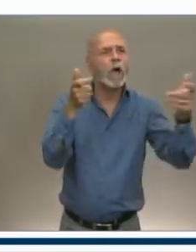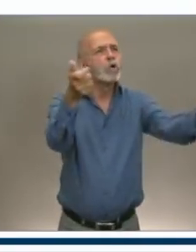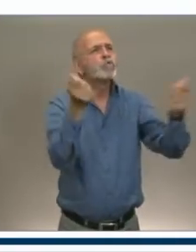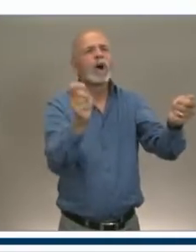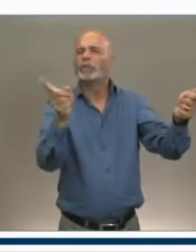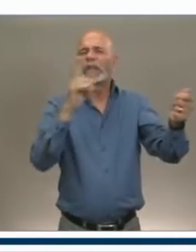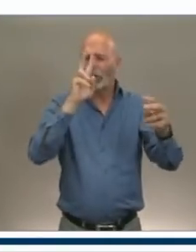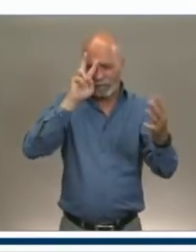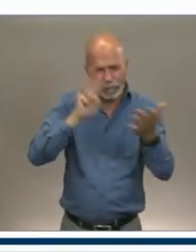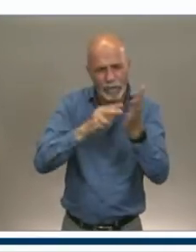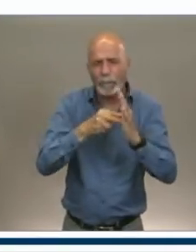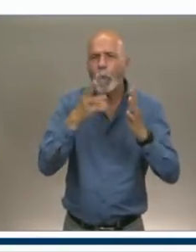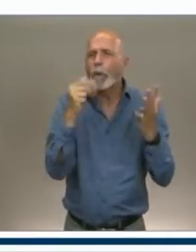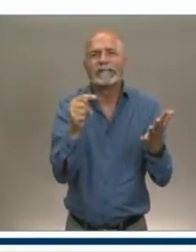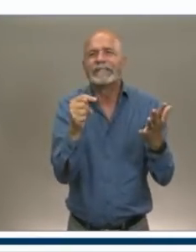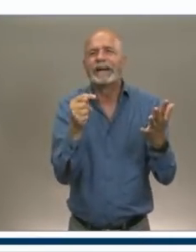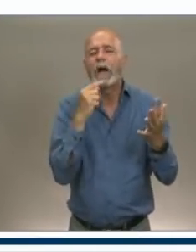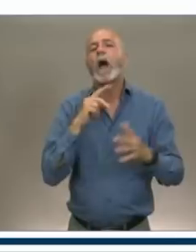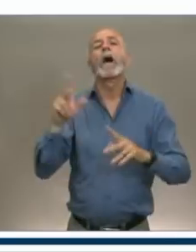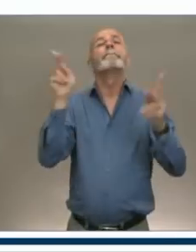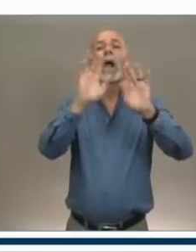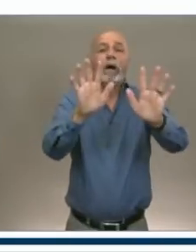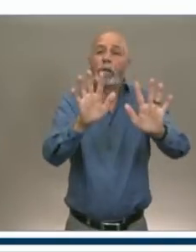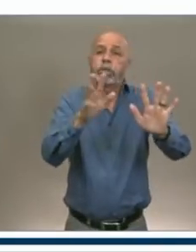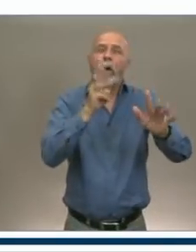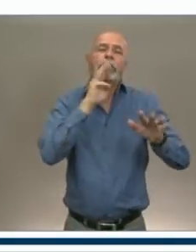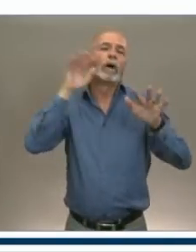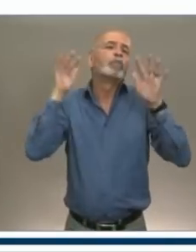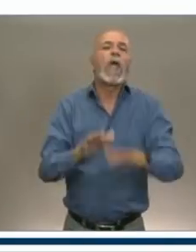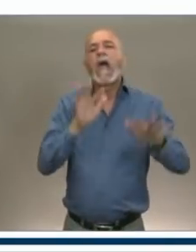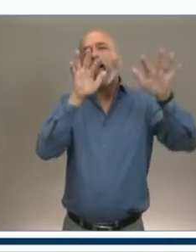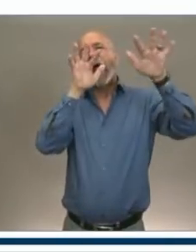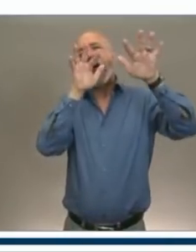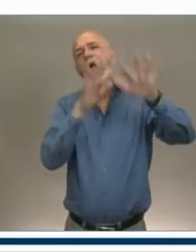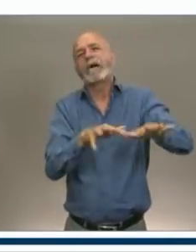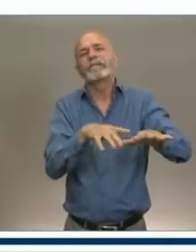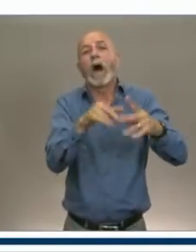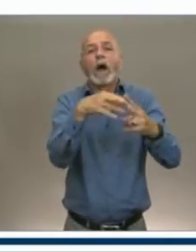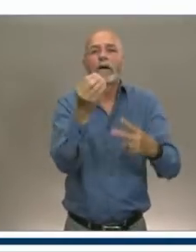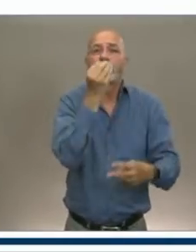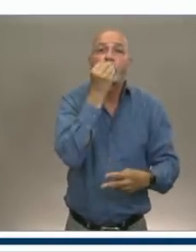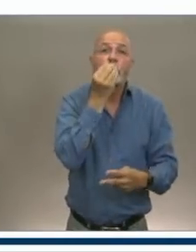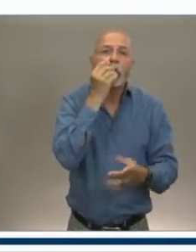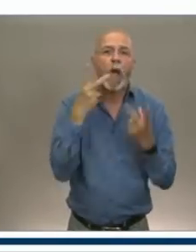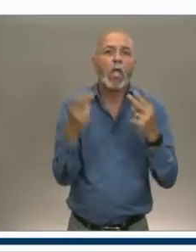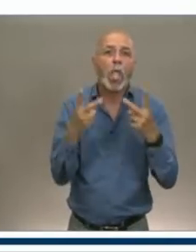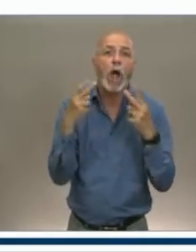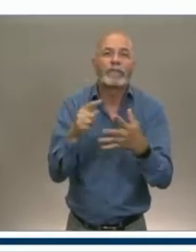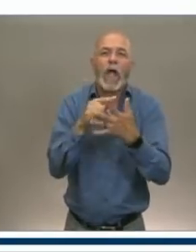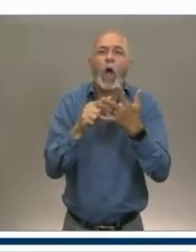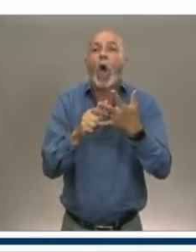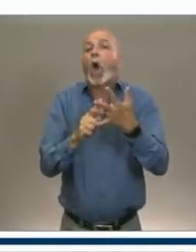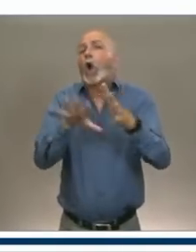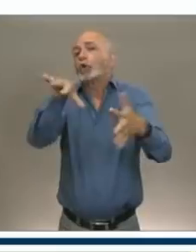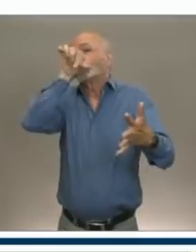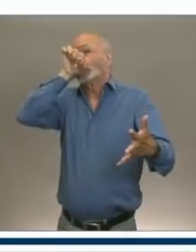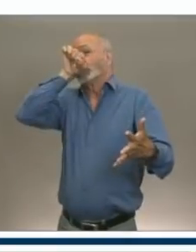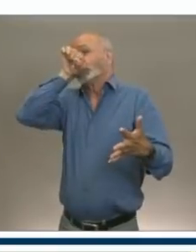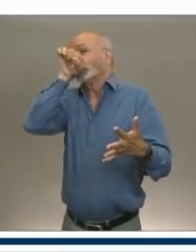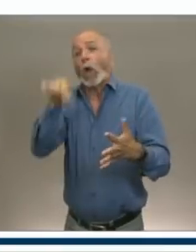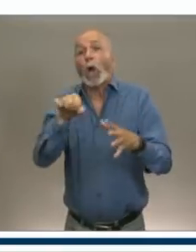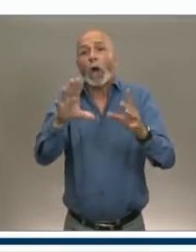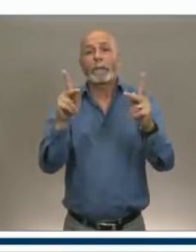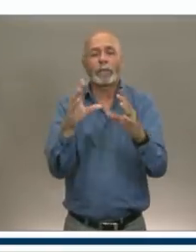ocean or the seafood, maybe lobster rolls specifically. Some would say it's a lighthouse,